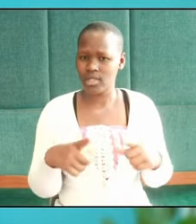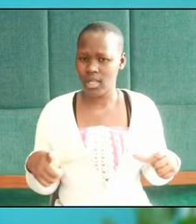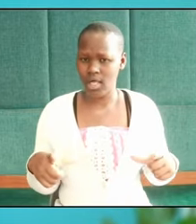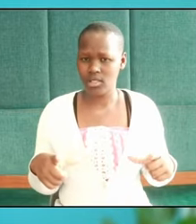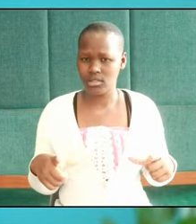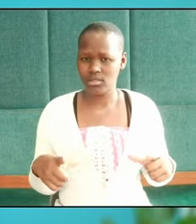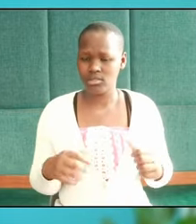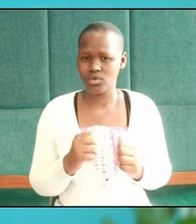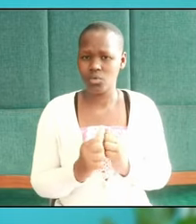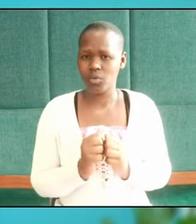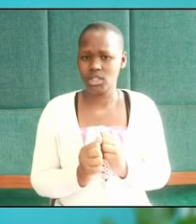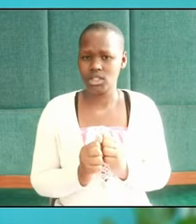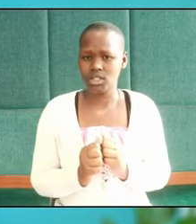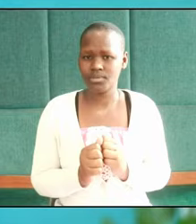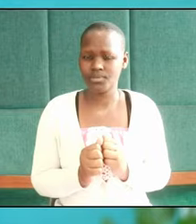is called Narnia,